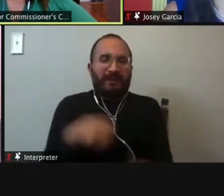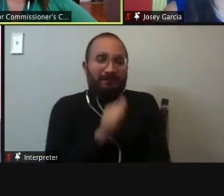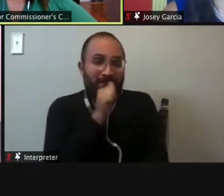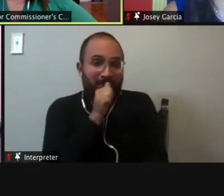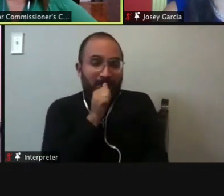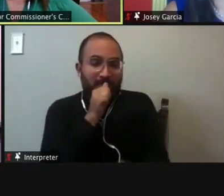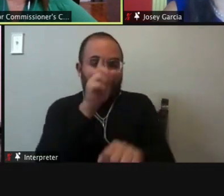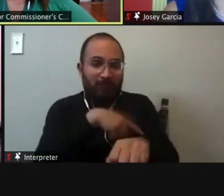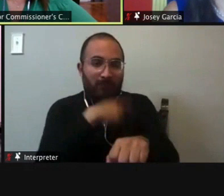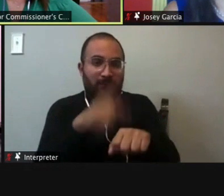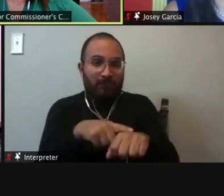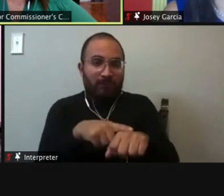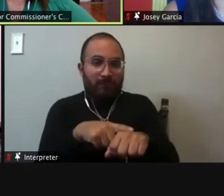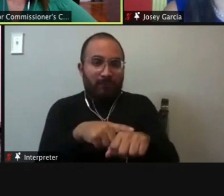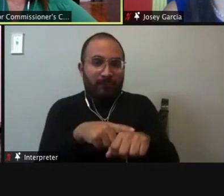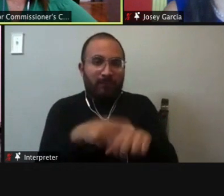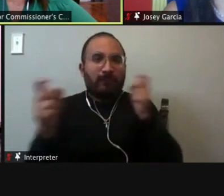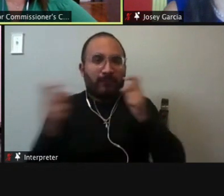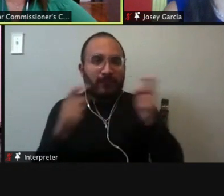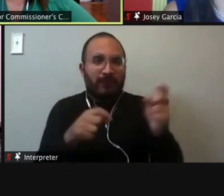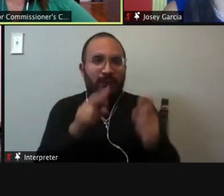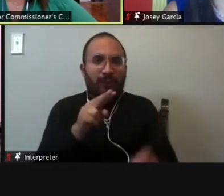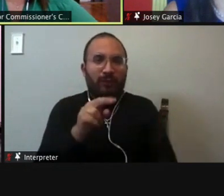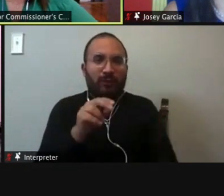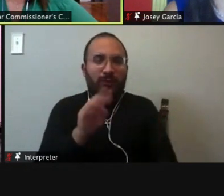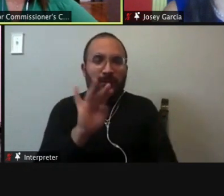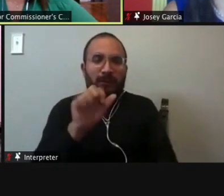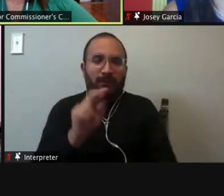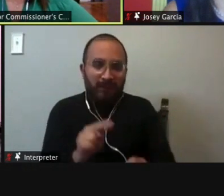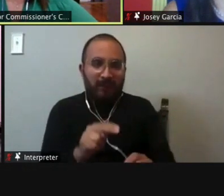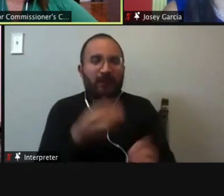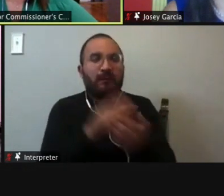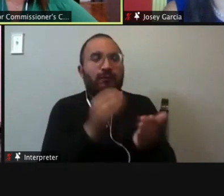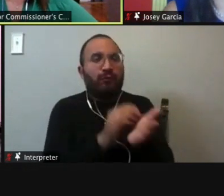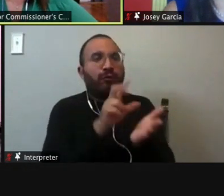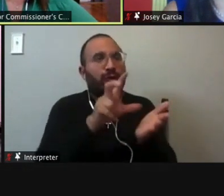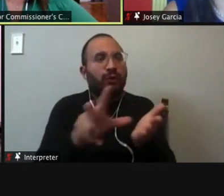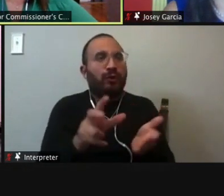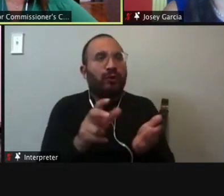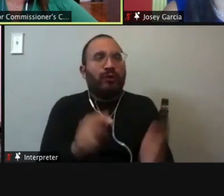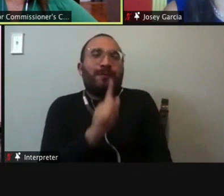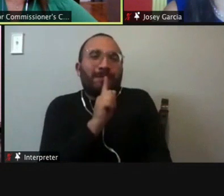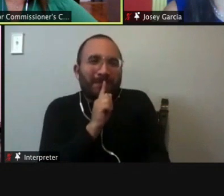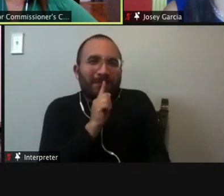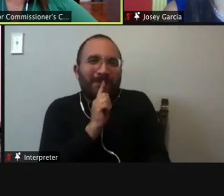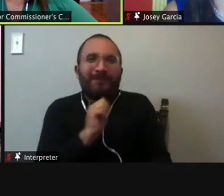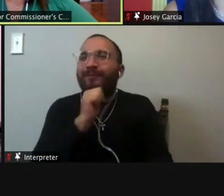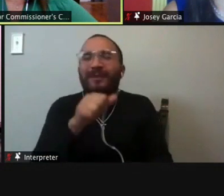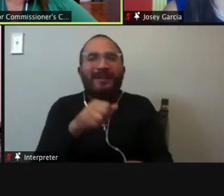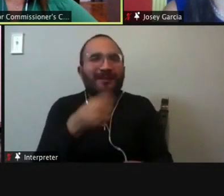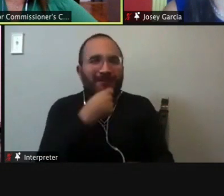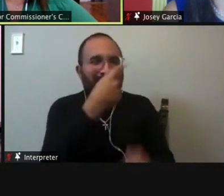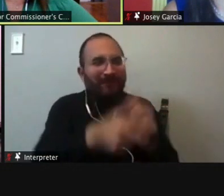enough. They managed $2 billion without hardly any input from the community. You get one opportunity to give your,